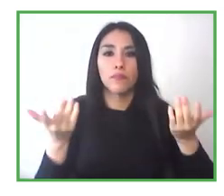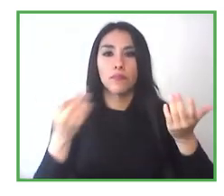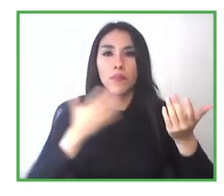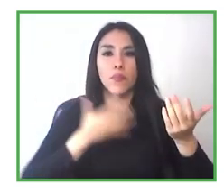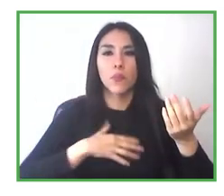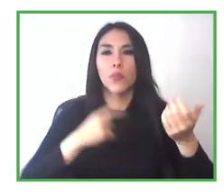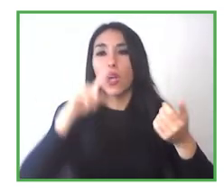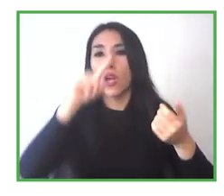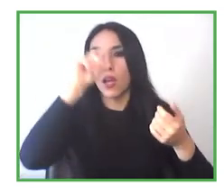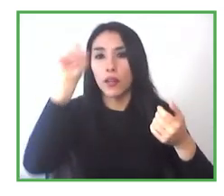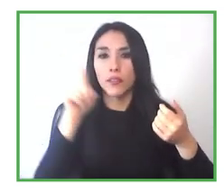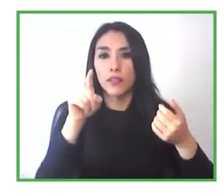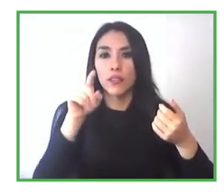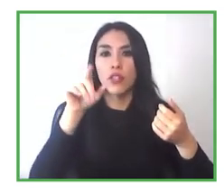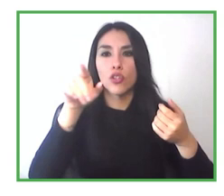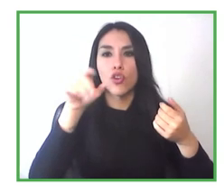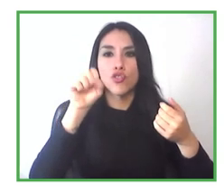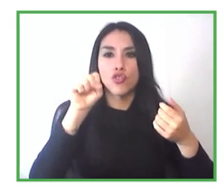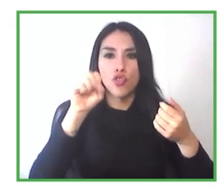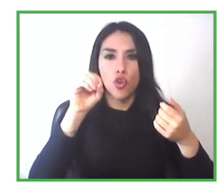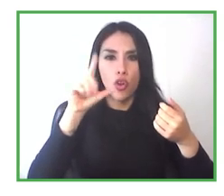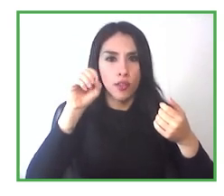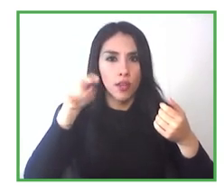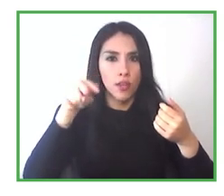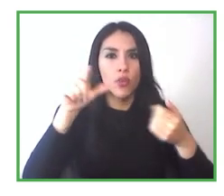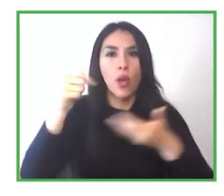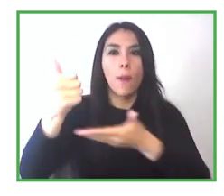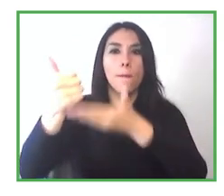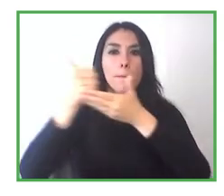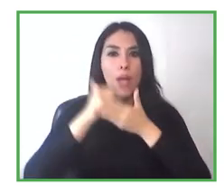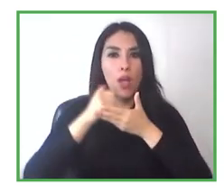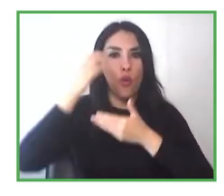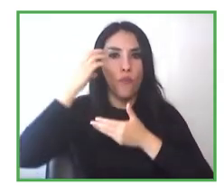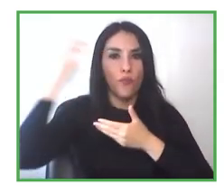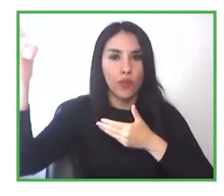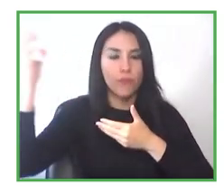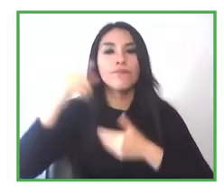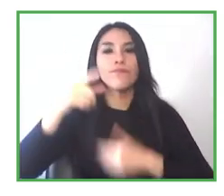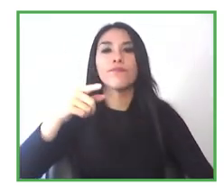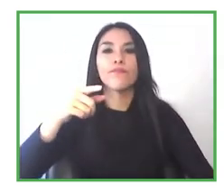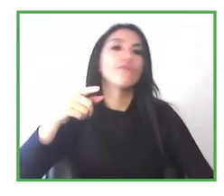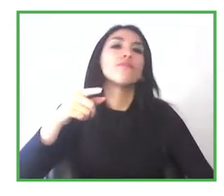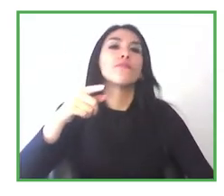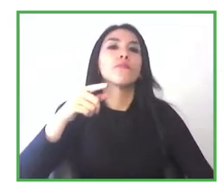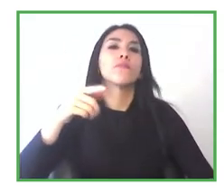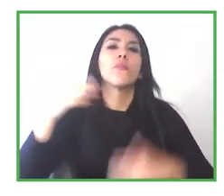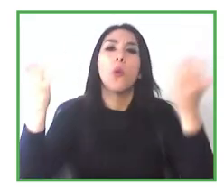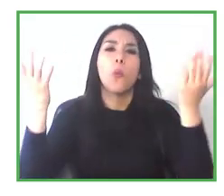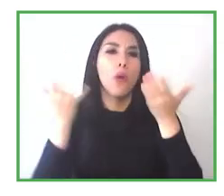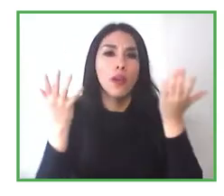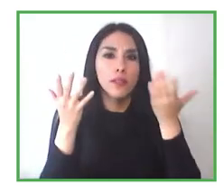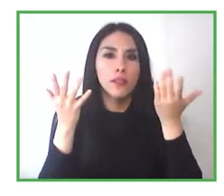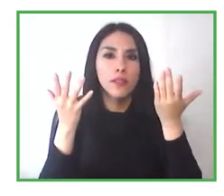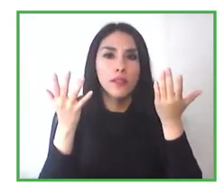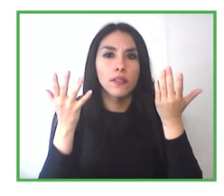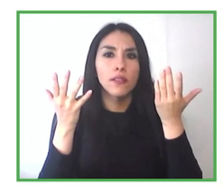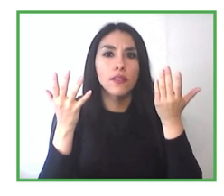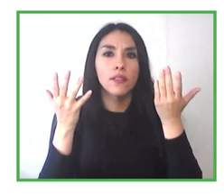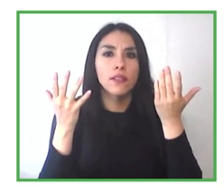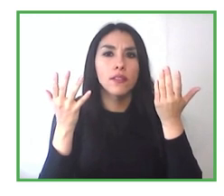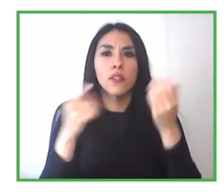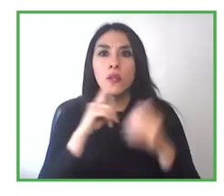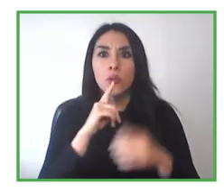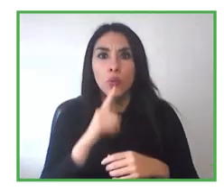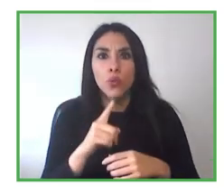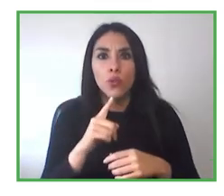Solange, maybe she can help us there from the Council of Providencia, the Municipality of Providencia. How has been the reception on